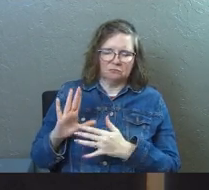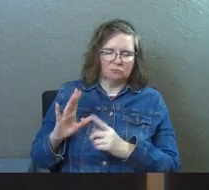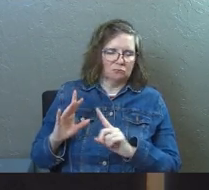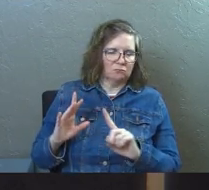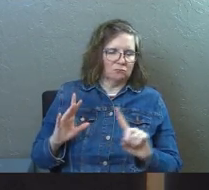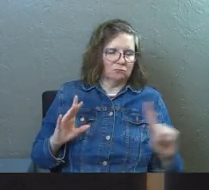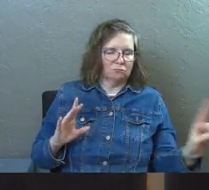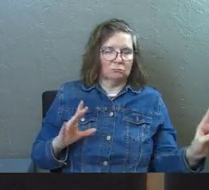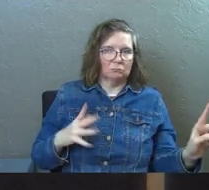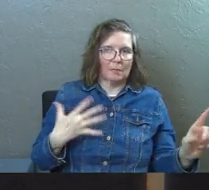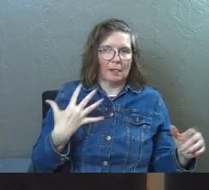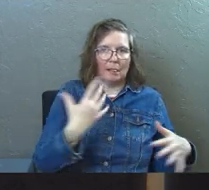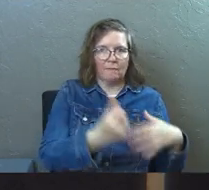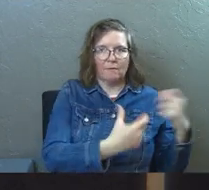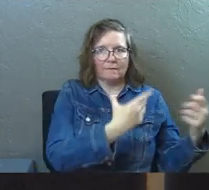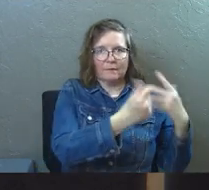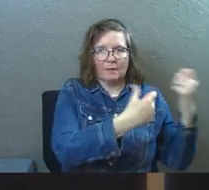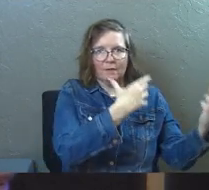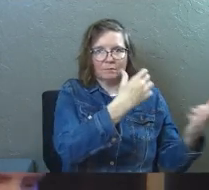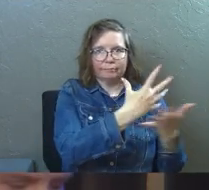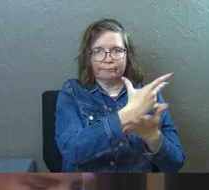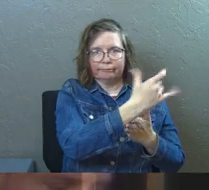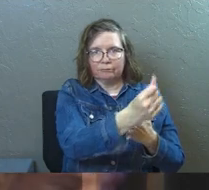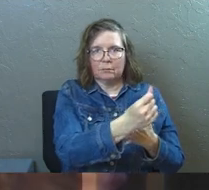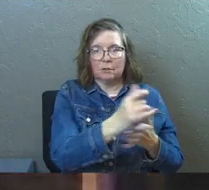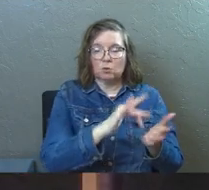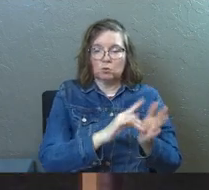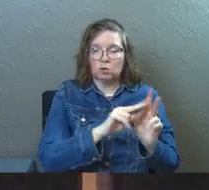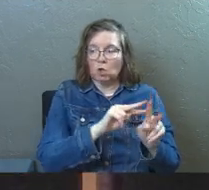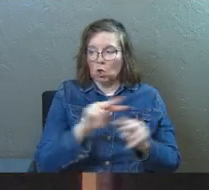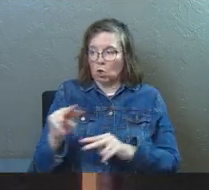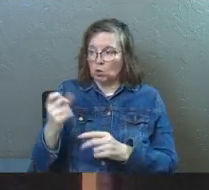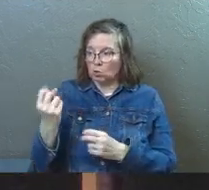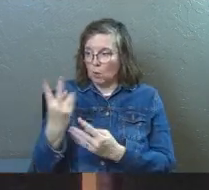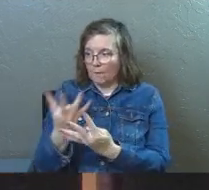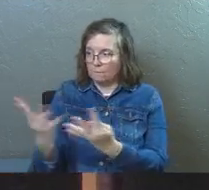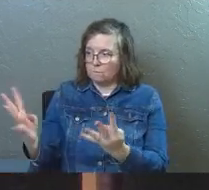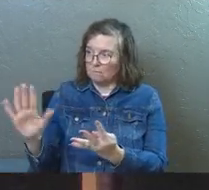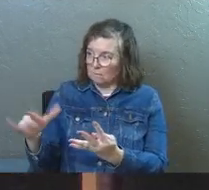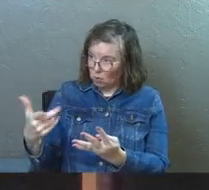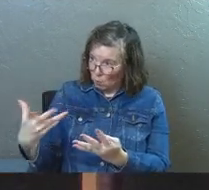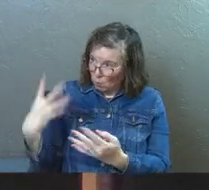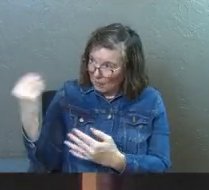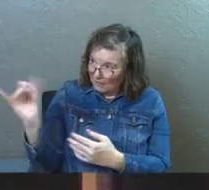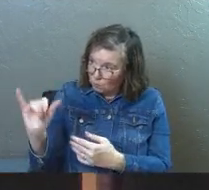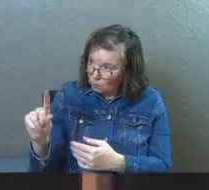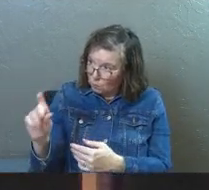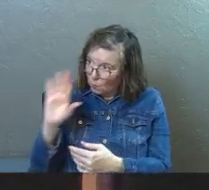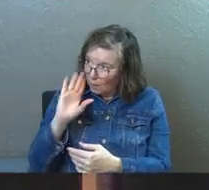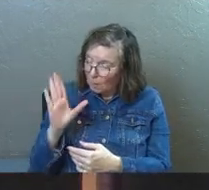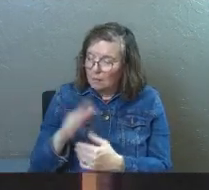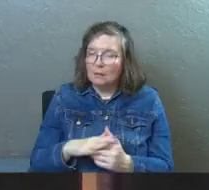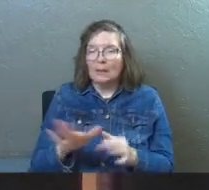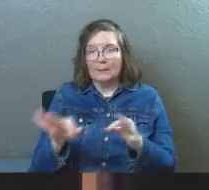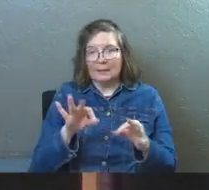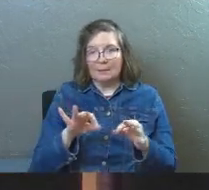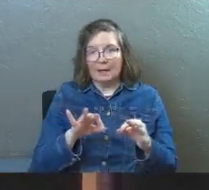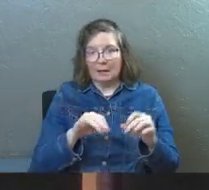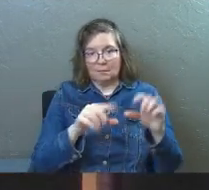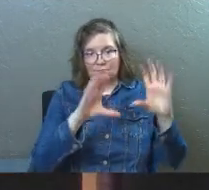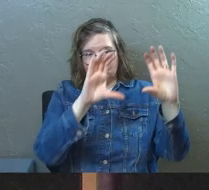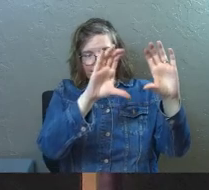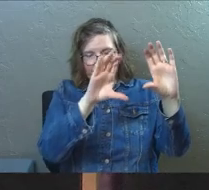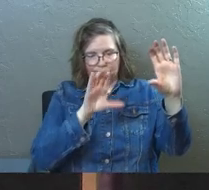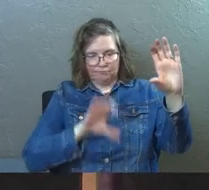handle what he had to say. Then Jesus turned to the 12 and asked, are you also going to leave? Let me just explain. We've skipped over several verses